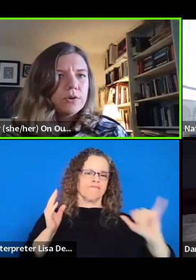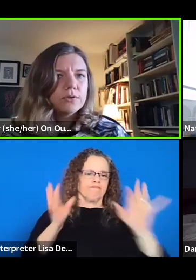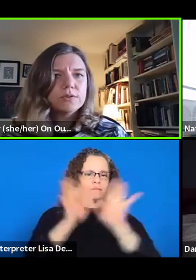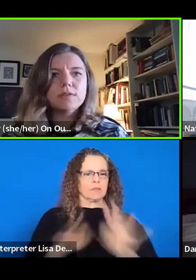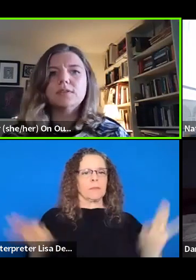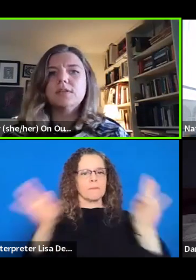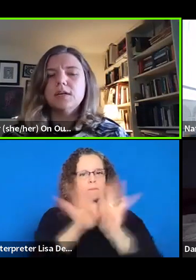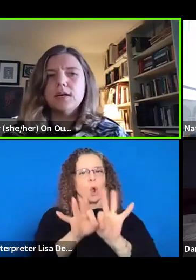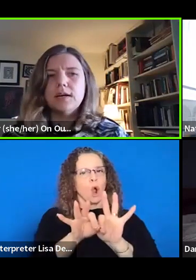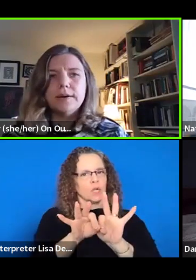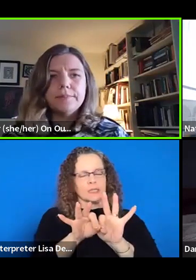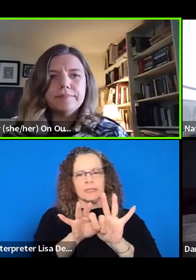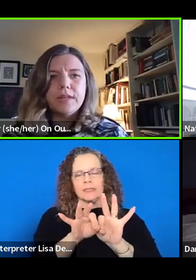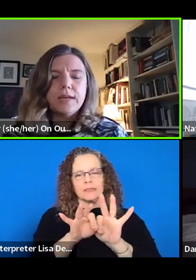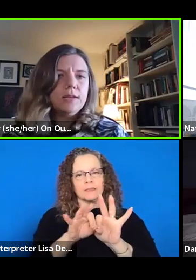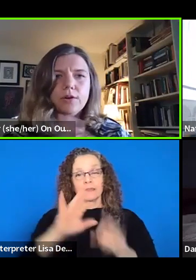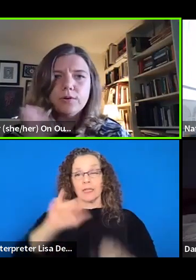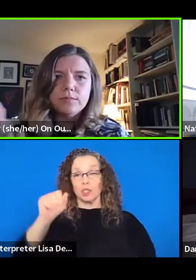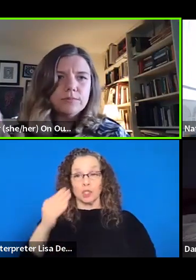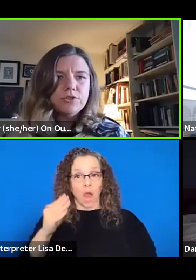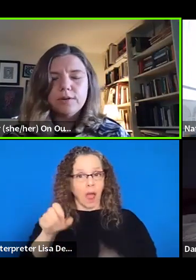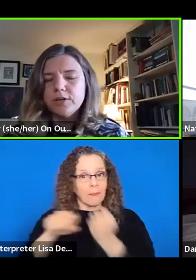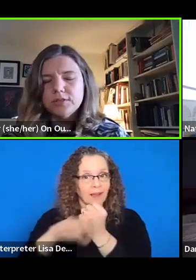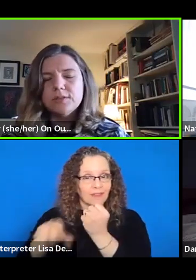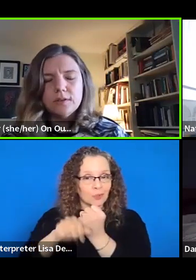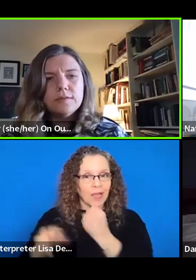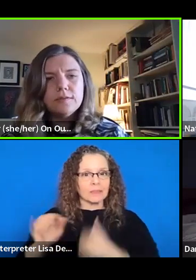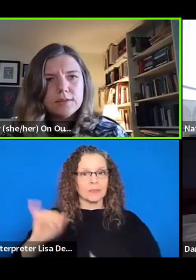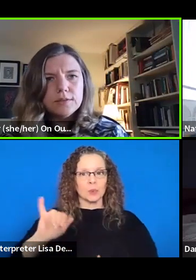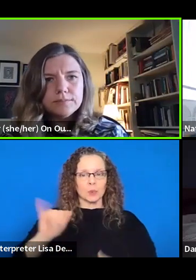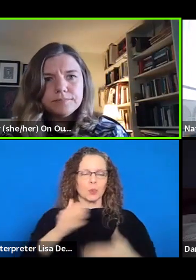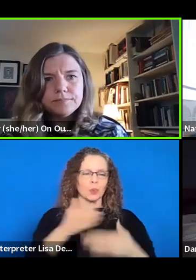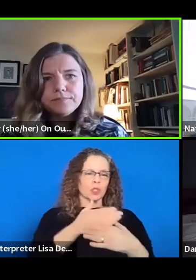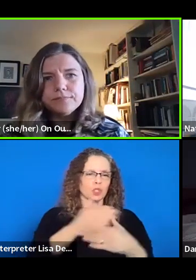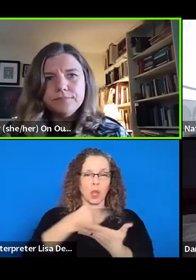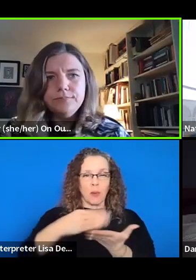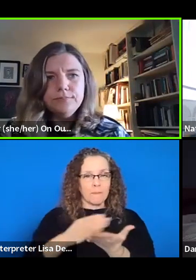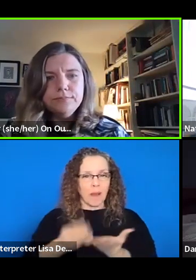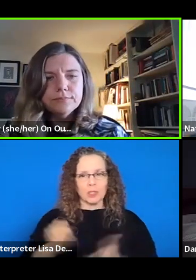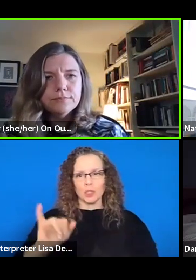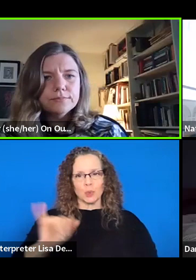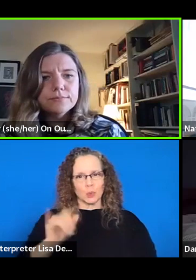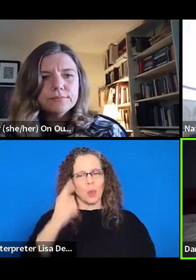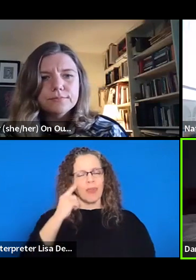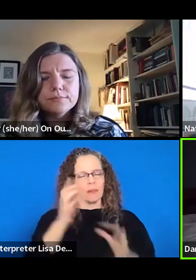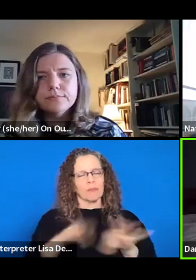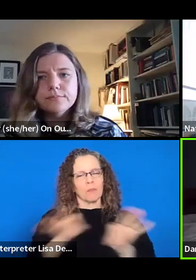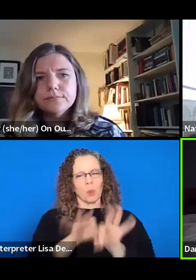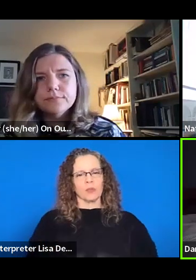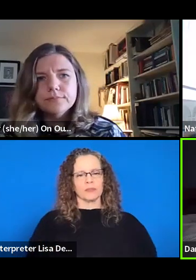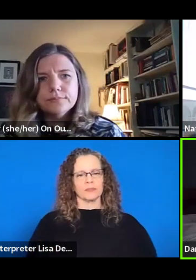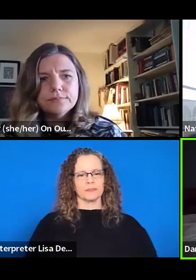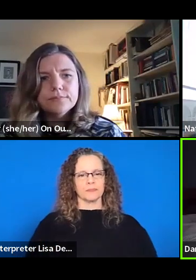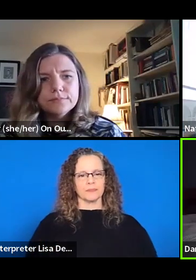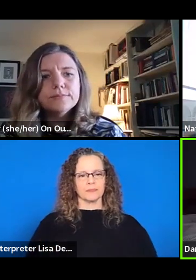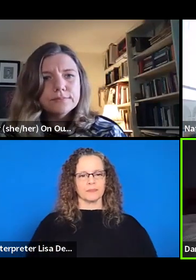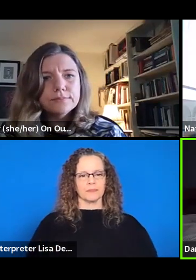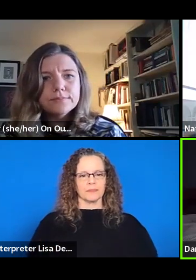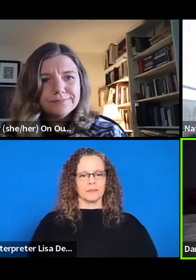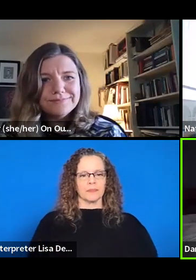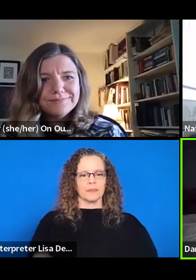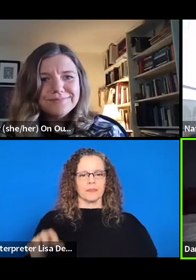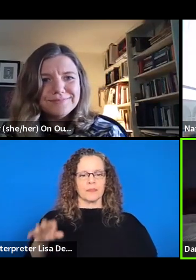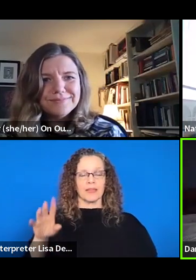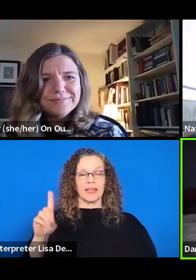on job posts, um, and, you know, sharing budgets and all that too. Some of the stuff, like, I want to jump in